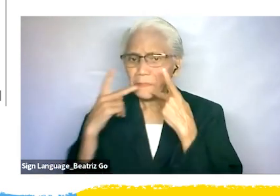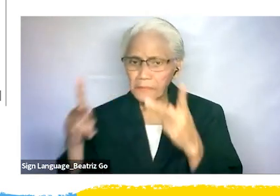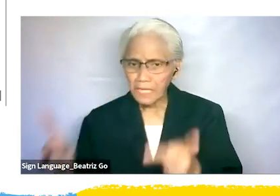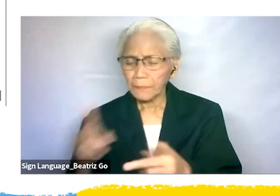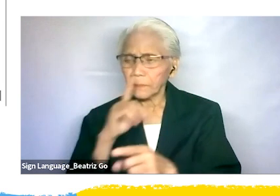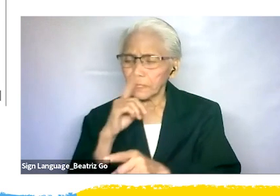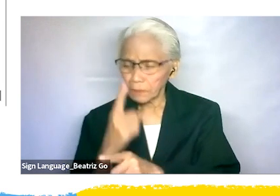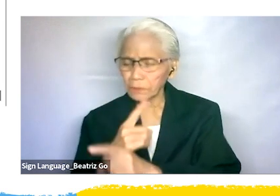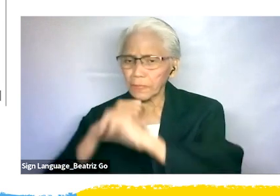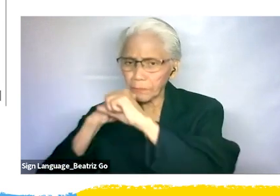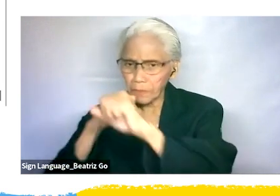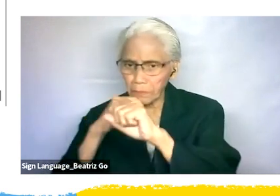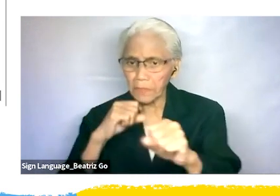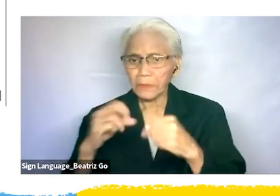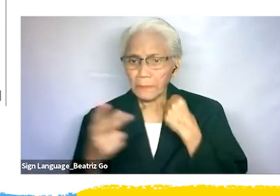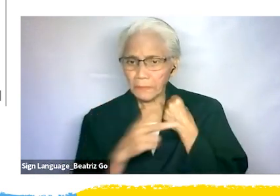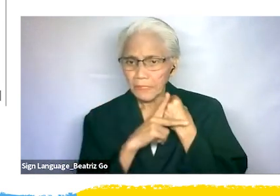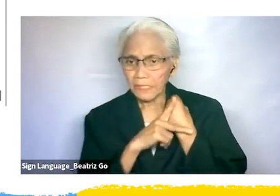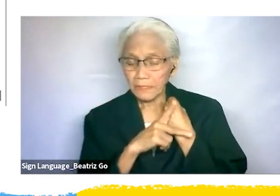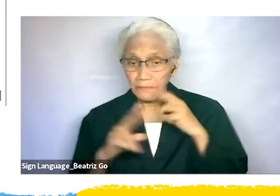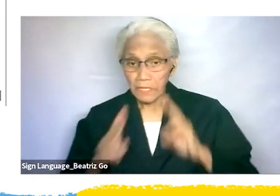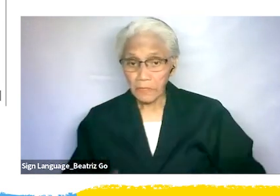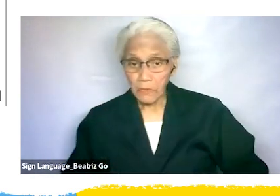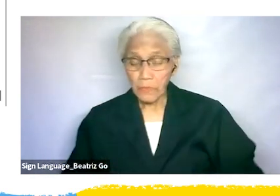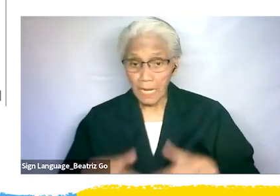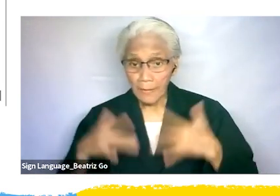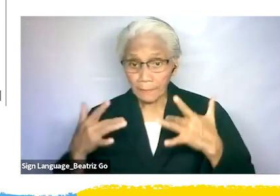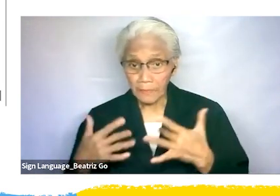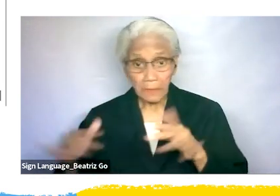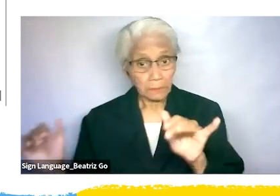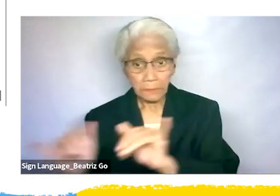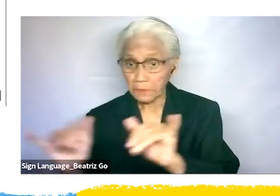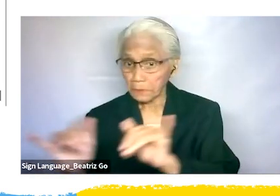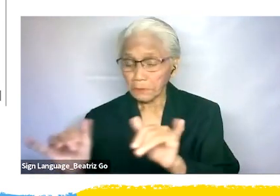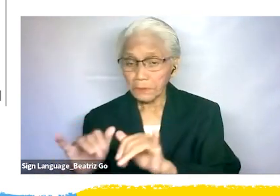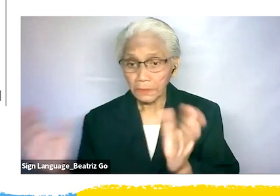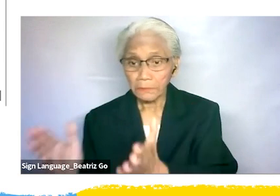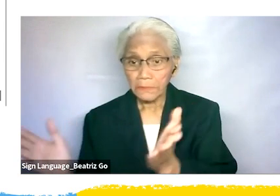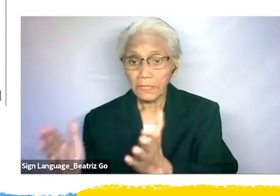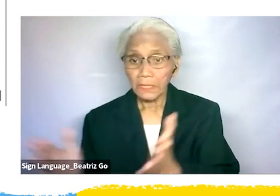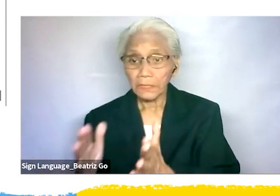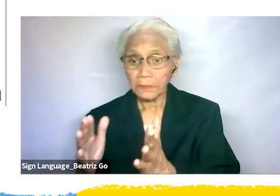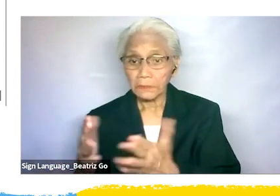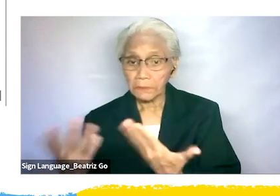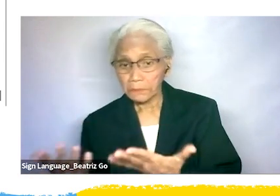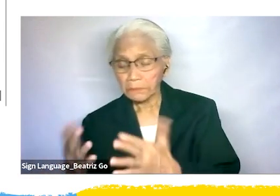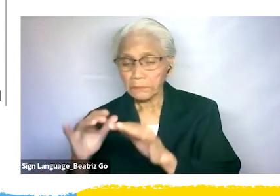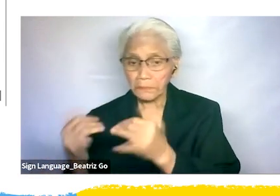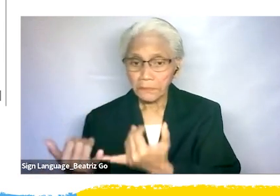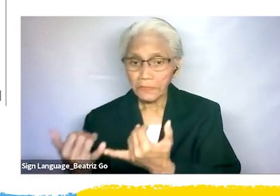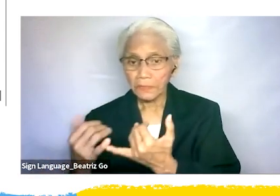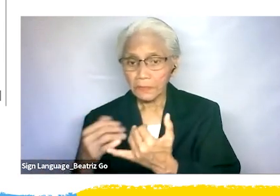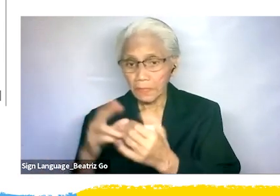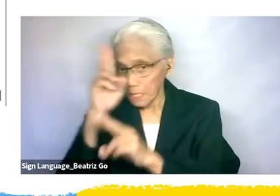promote and preserve human rights, as well as to encourage state agencies to honor, protect, and